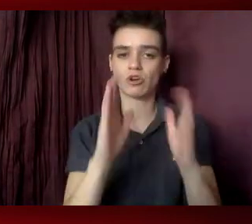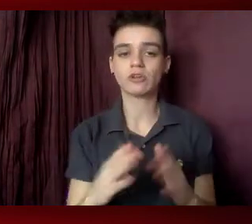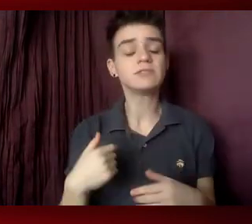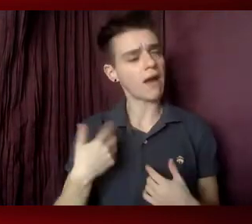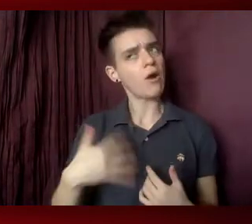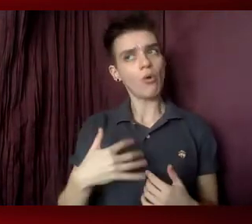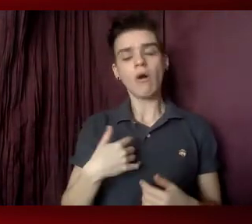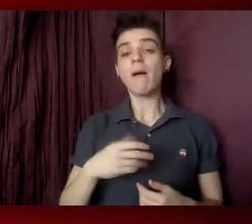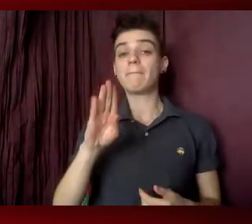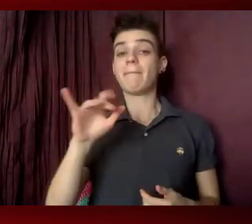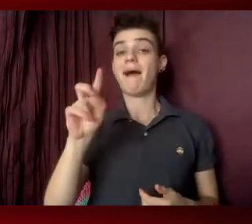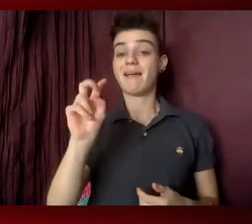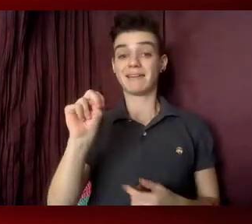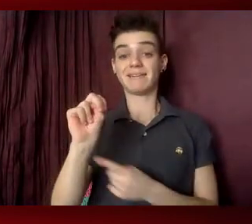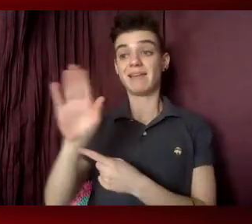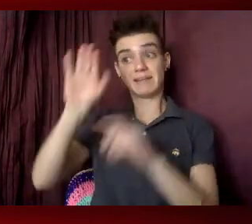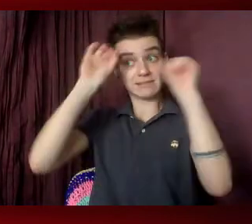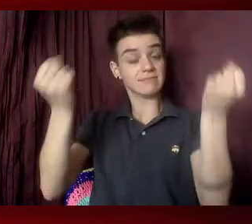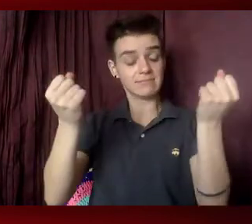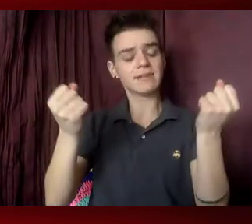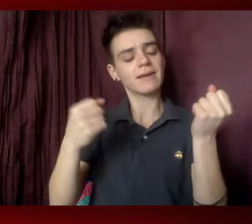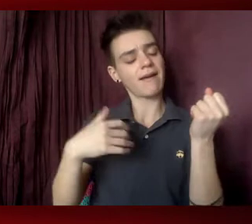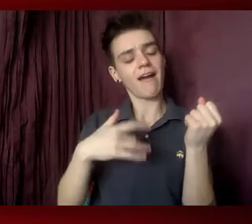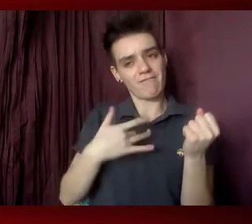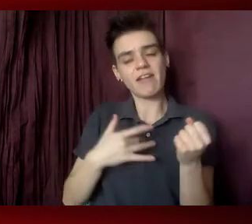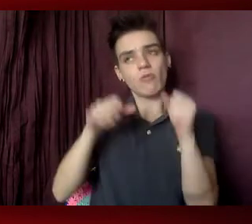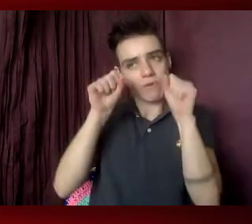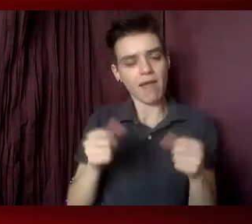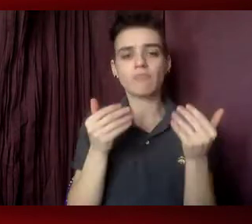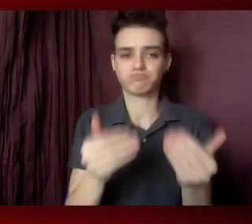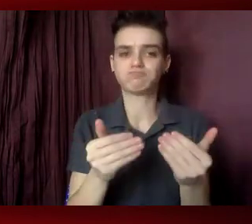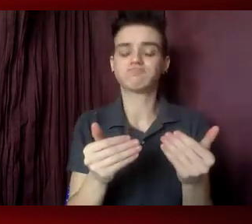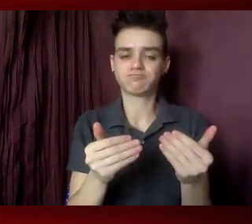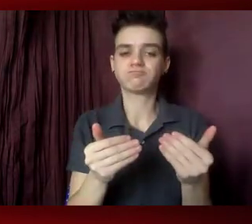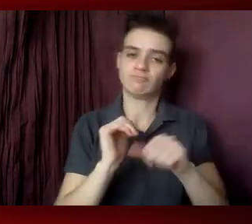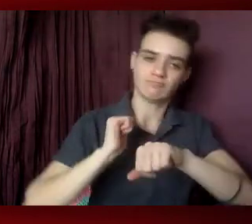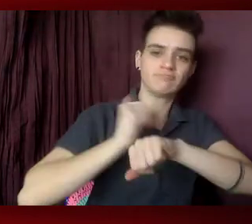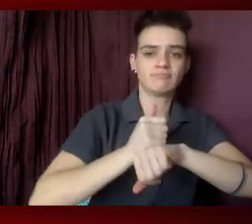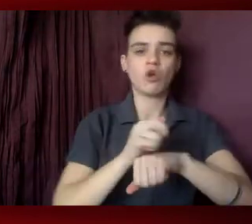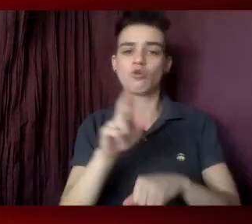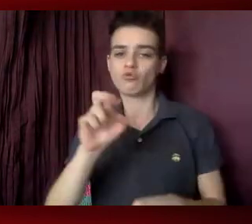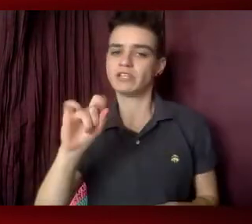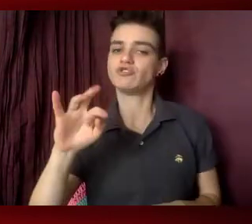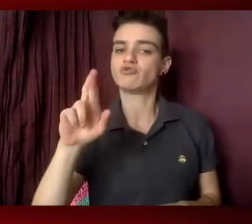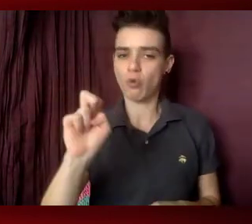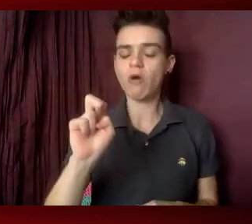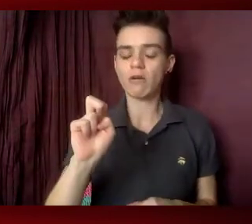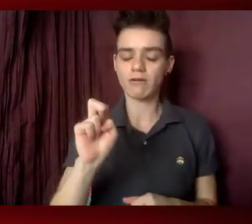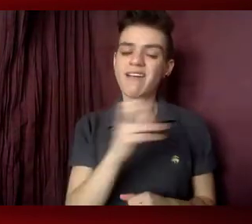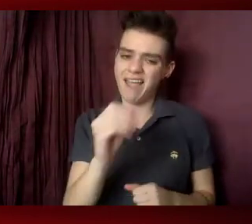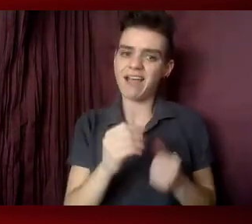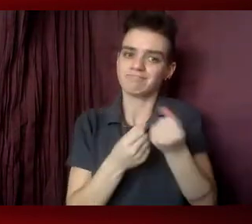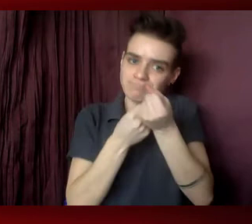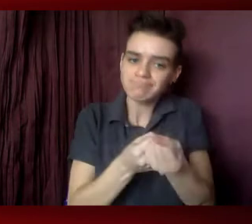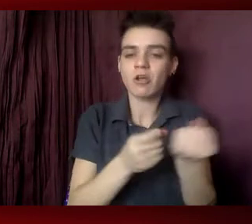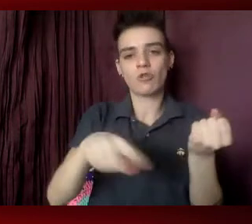and with strong leadership in Congress, we can take the necessary steps to restore and uphold the rights of those impacted